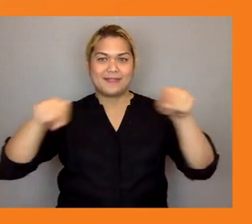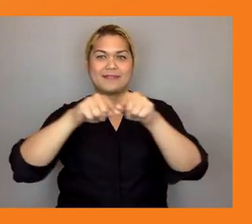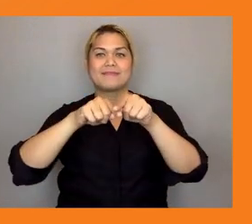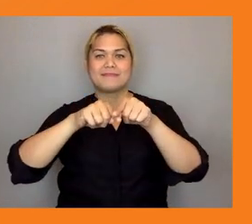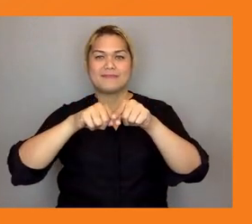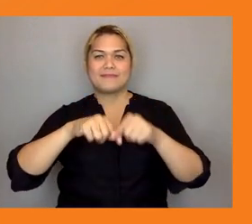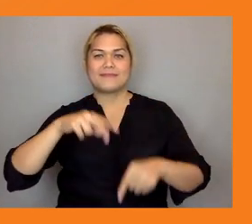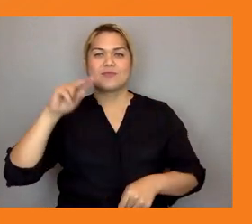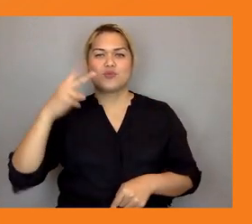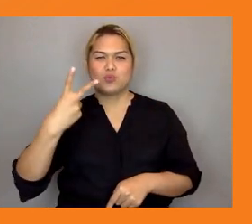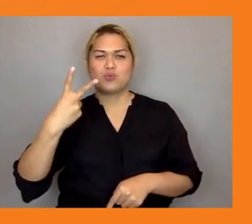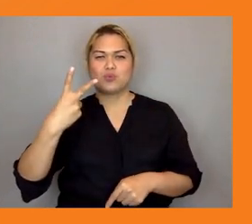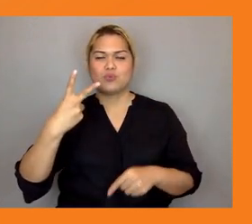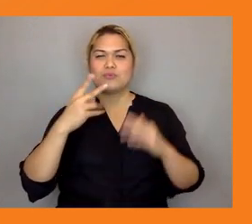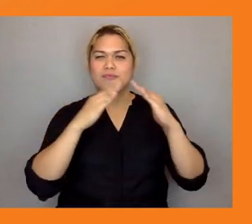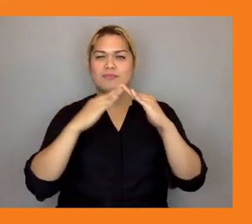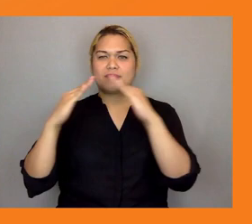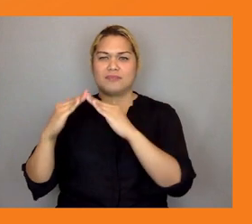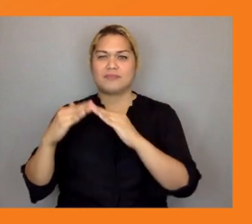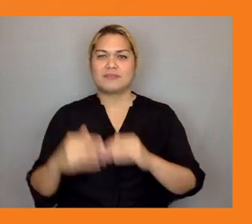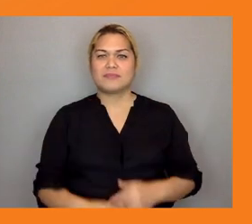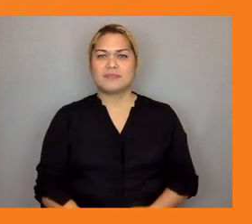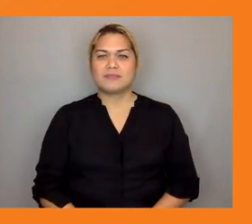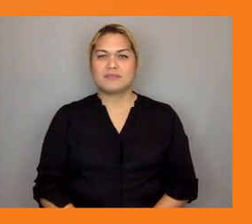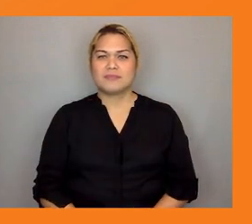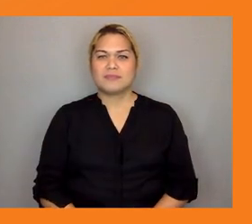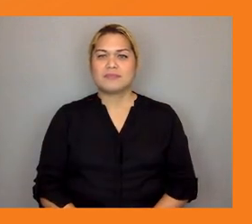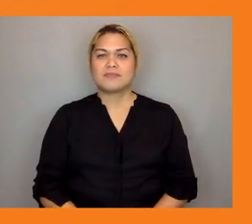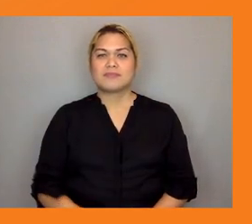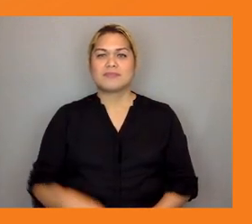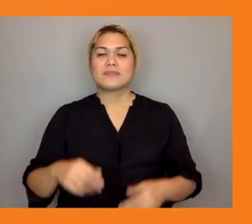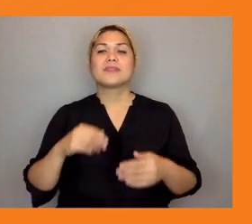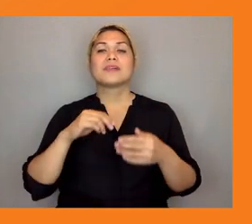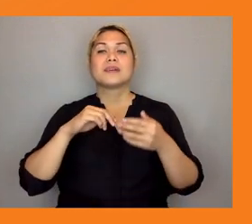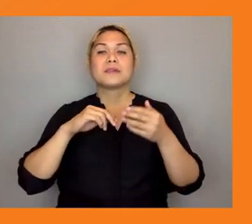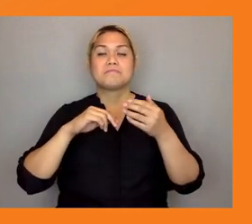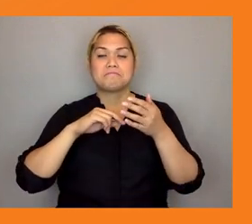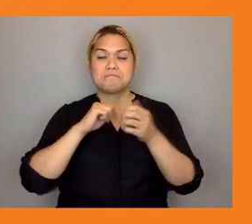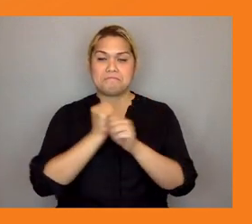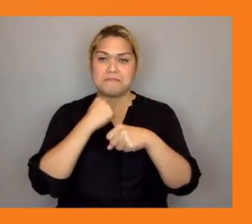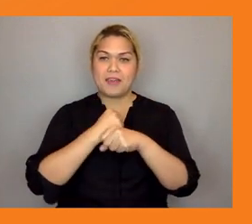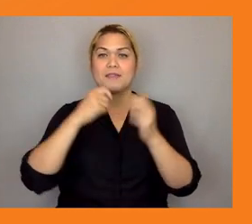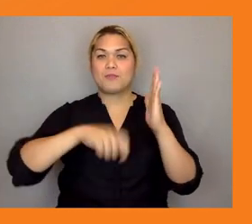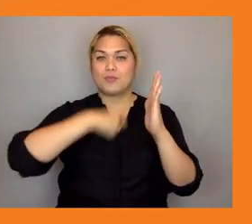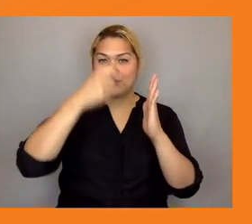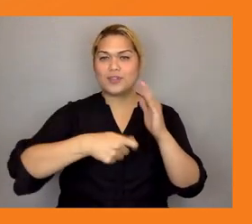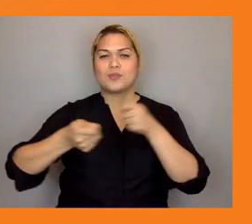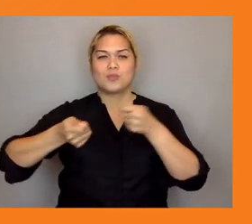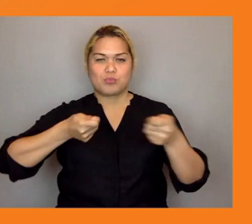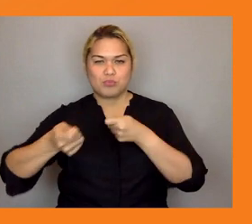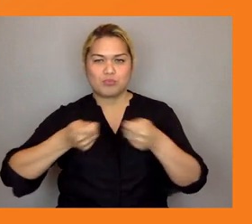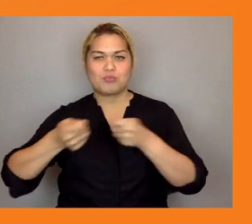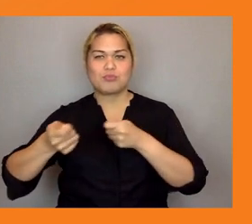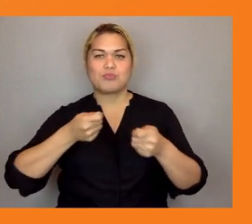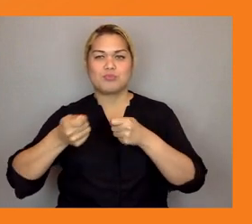implementing projects related to waste management uh because they feel uh in small islands especially uh